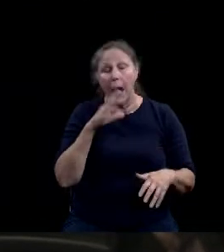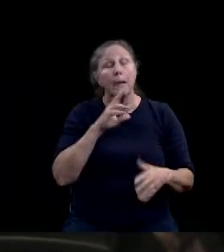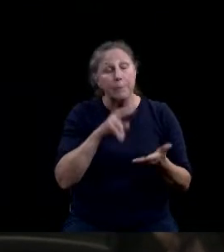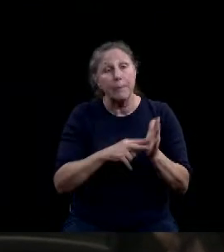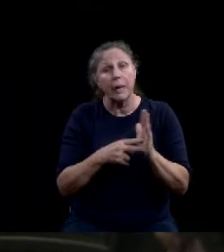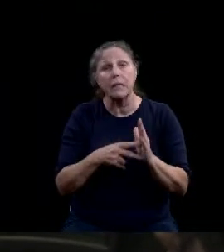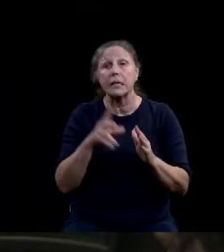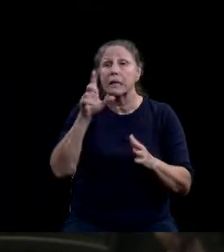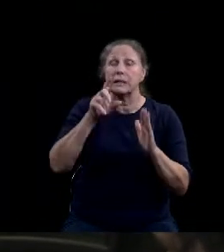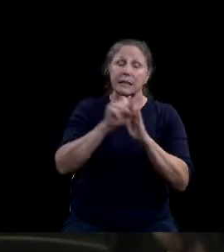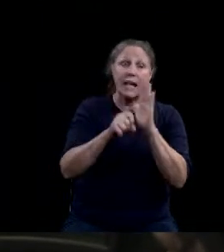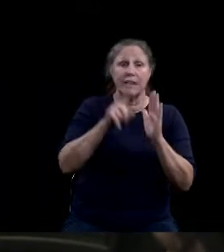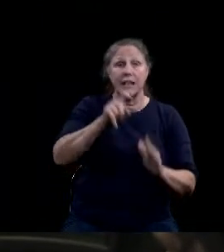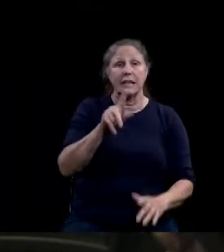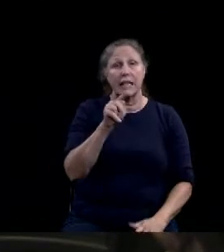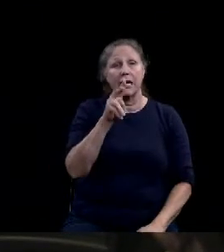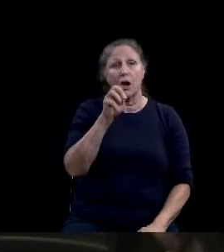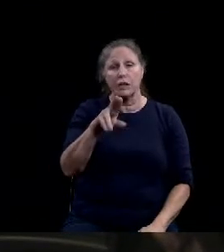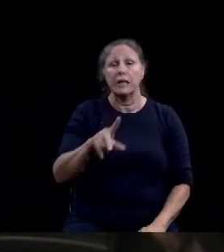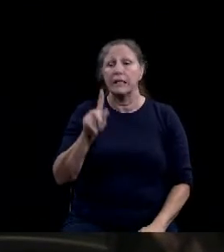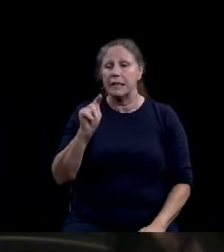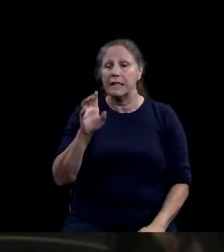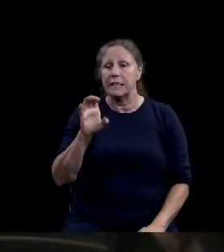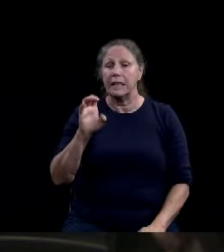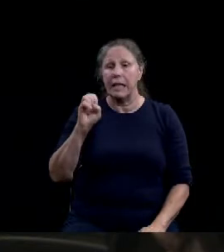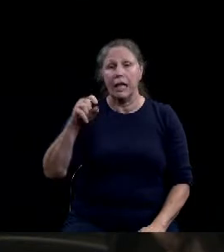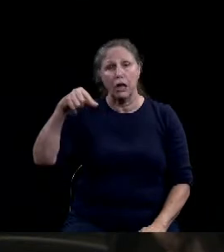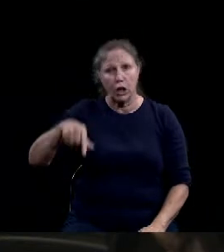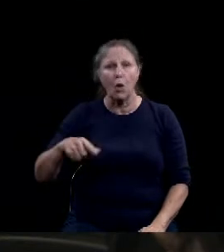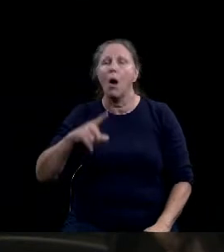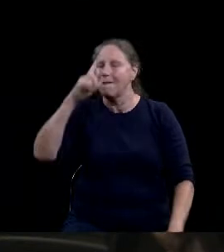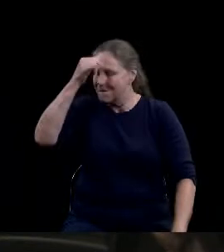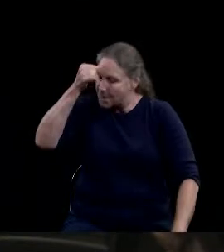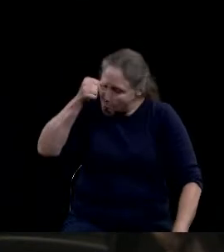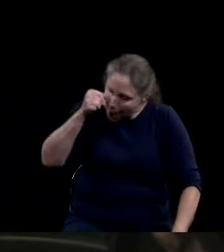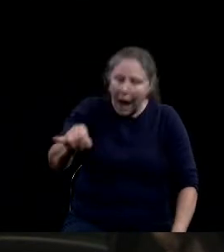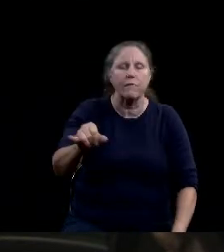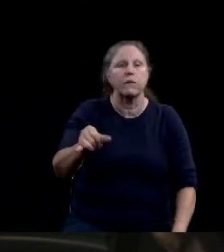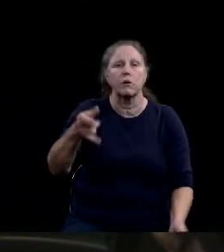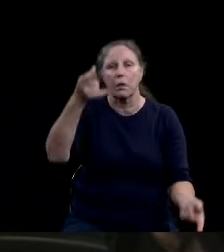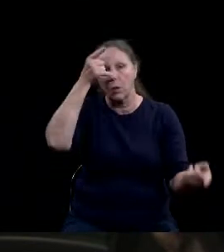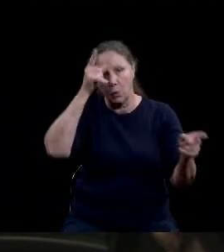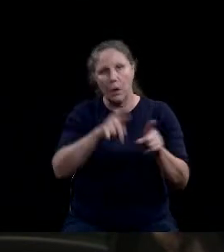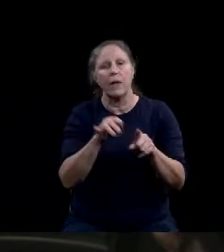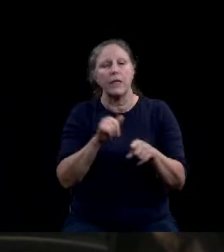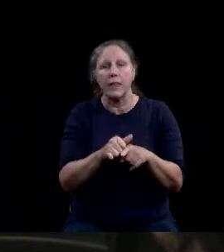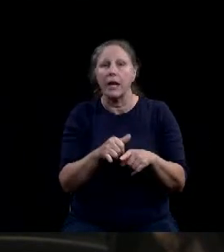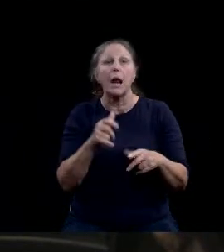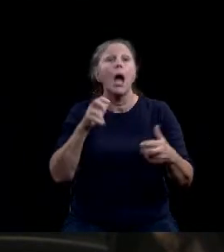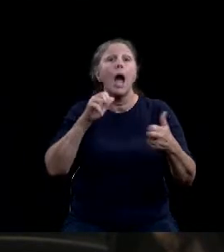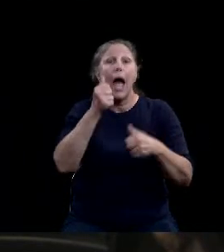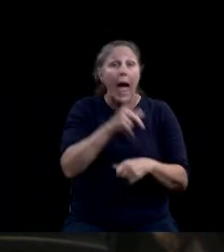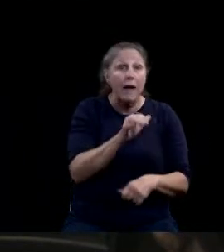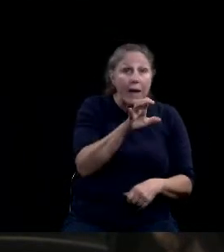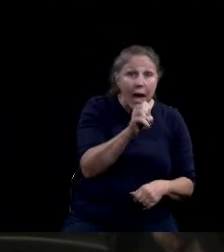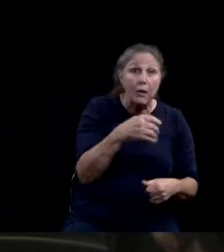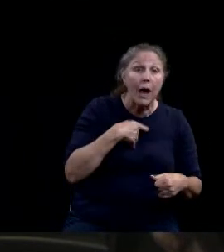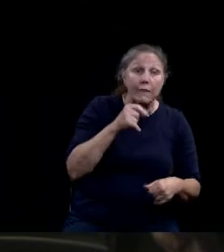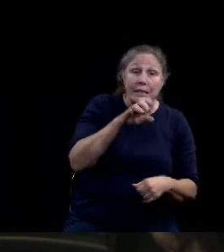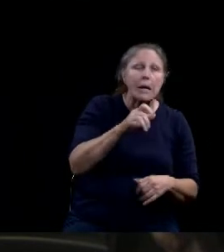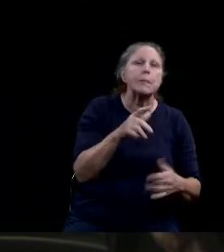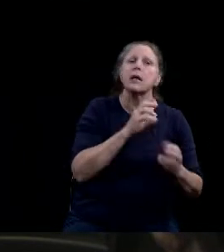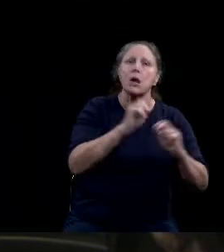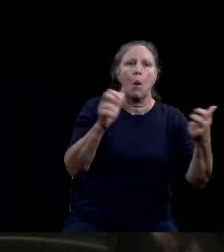has forever agreed that there's not an issue with a half acre lot. And we put in a lot of development